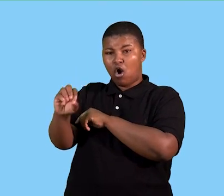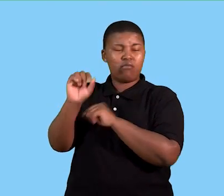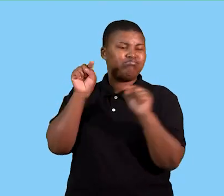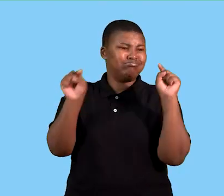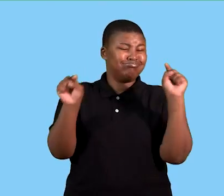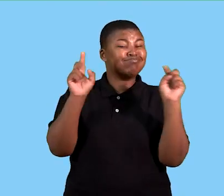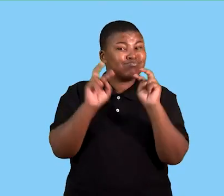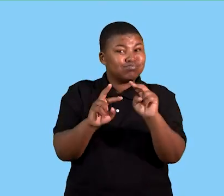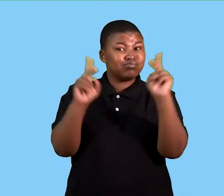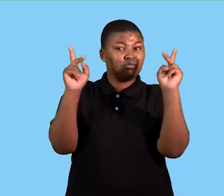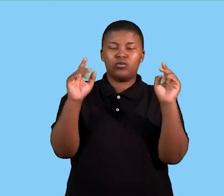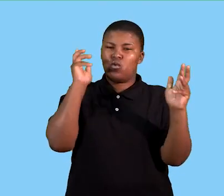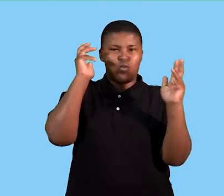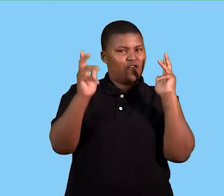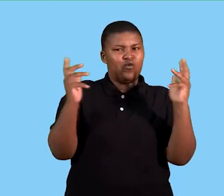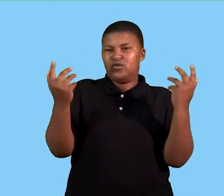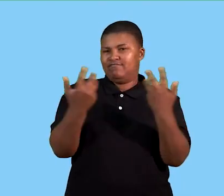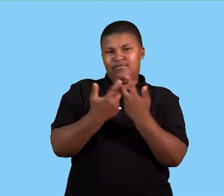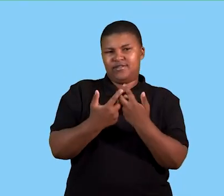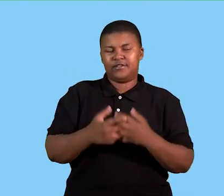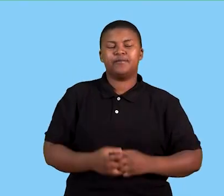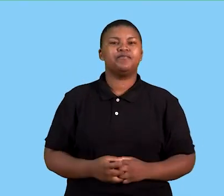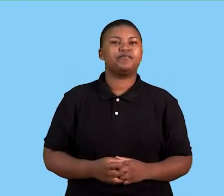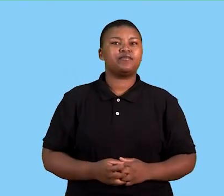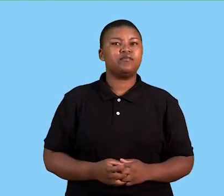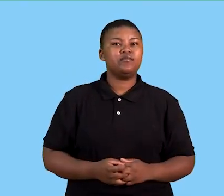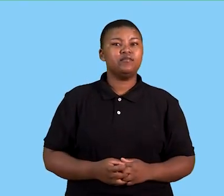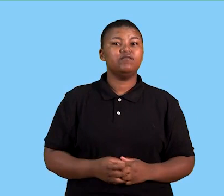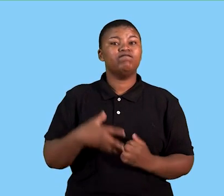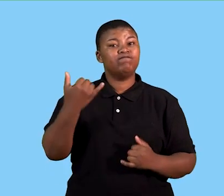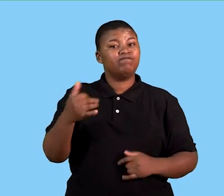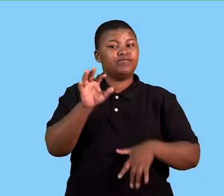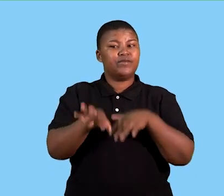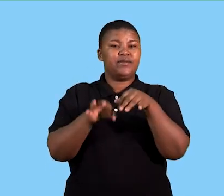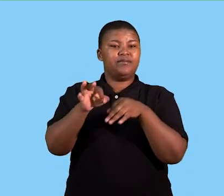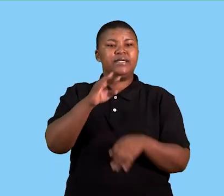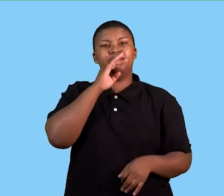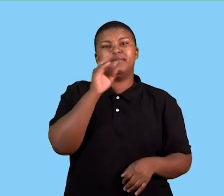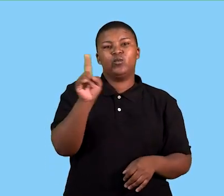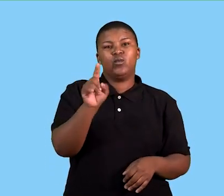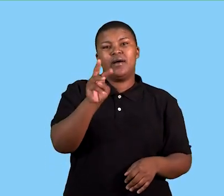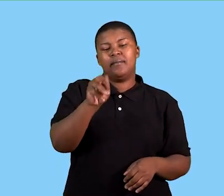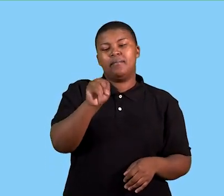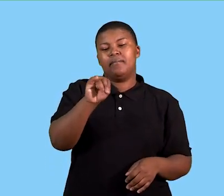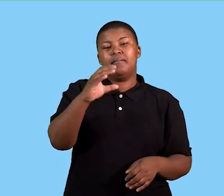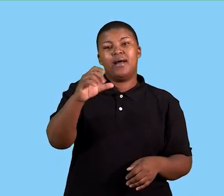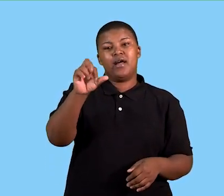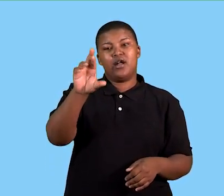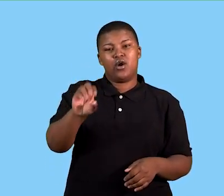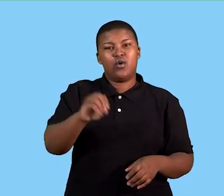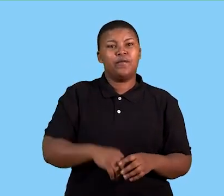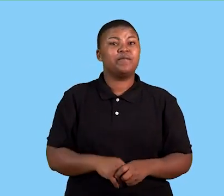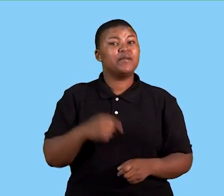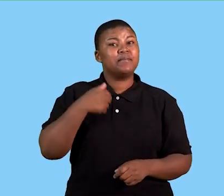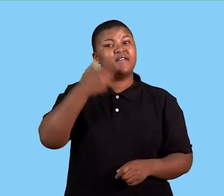big difference between the two. Now let's take a look at the meaning of the micro environment. Now as I mentioned